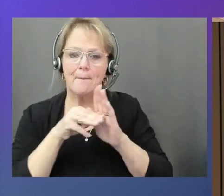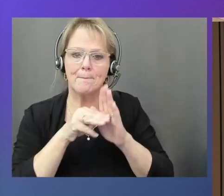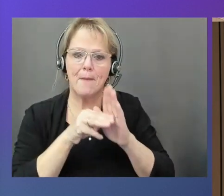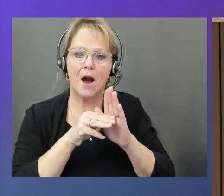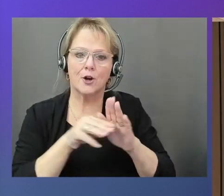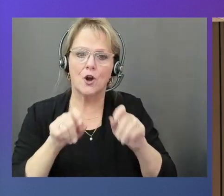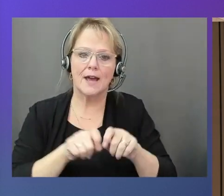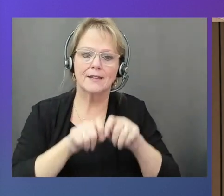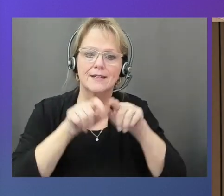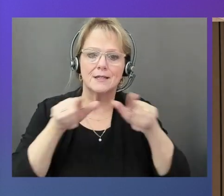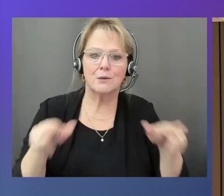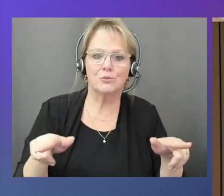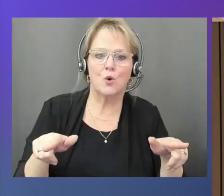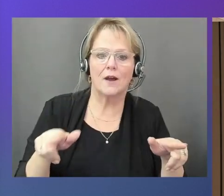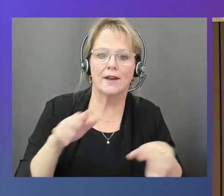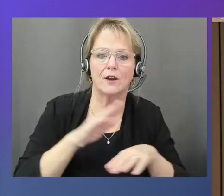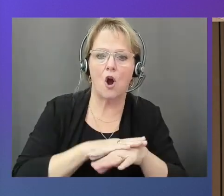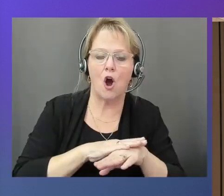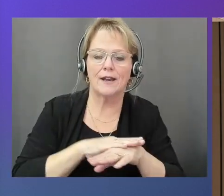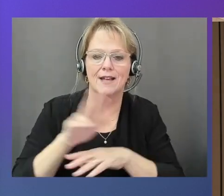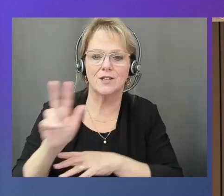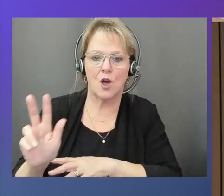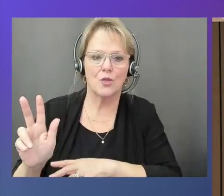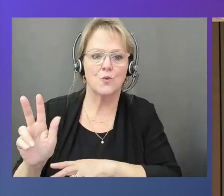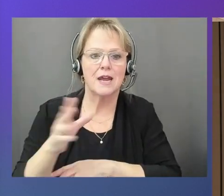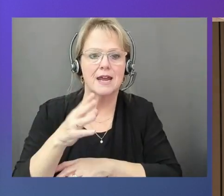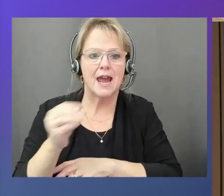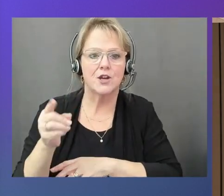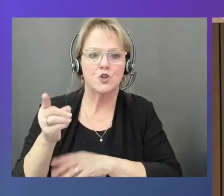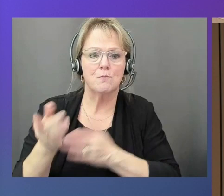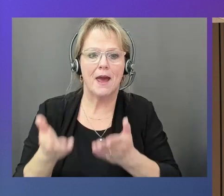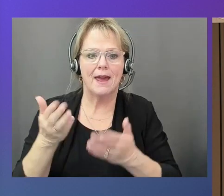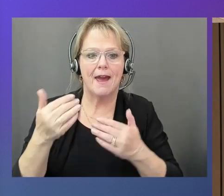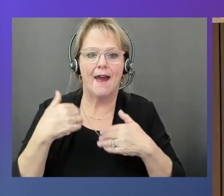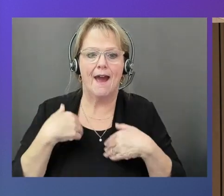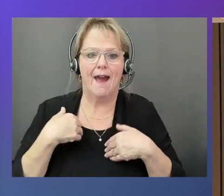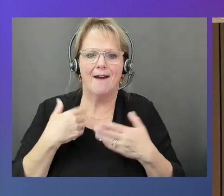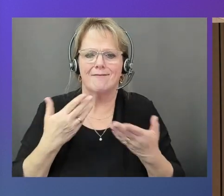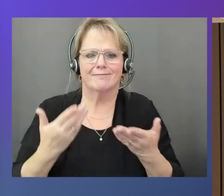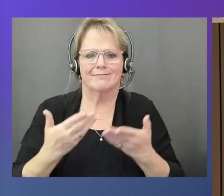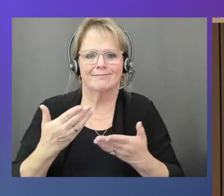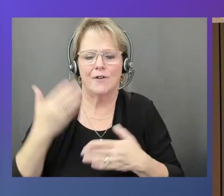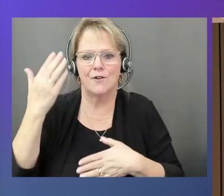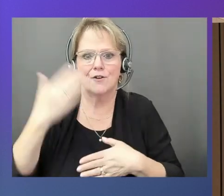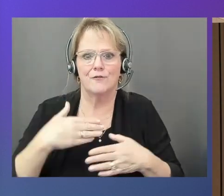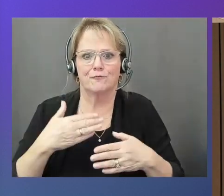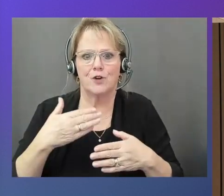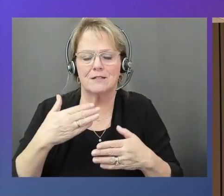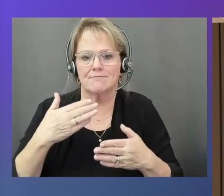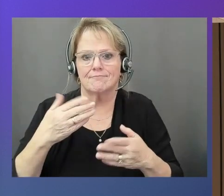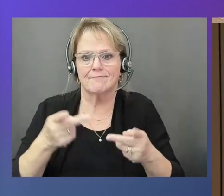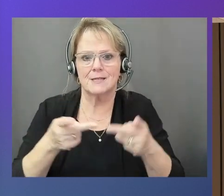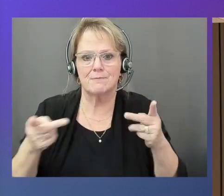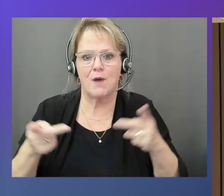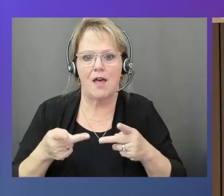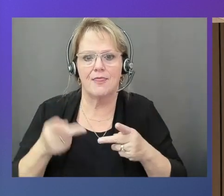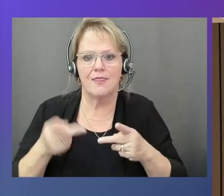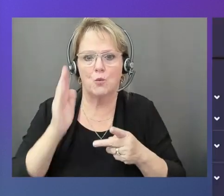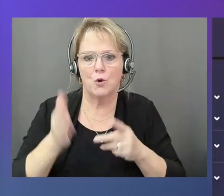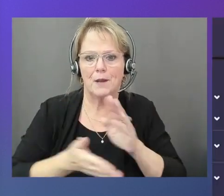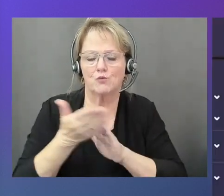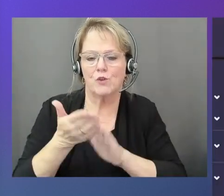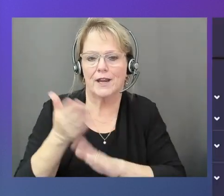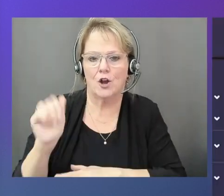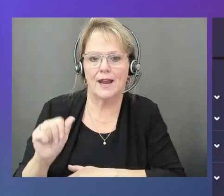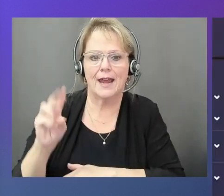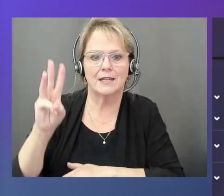And then you can actually have an inference point that would be running on AWS. But in our case, we want to run it on Outpost. So what we'll do is